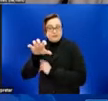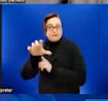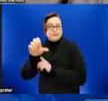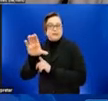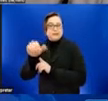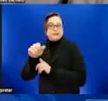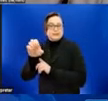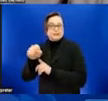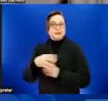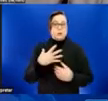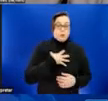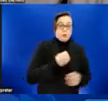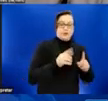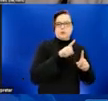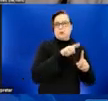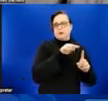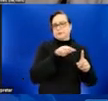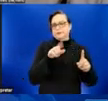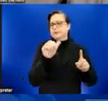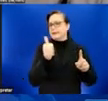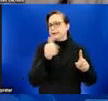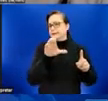1 and 10 cases. Next slide.